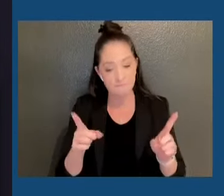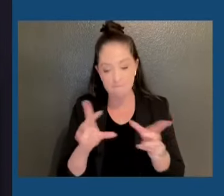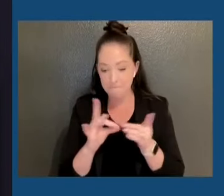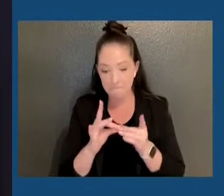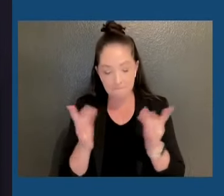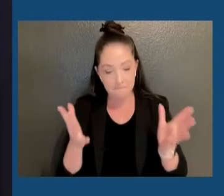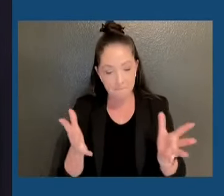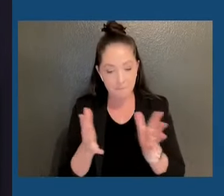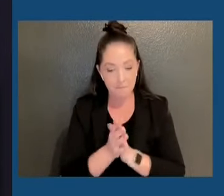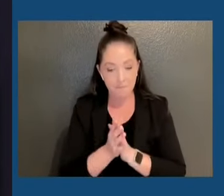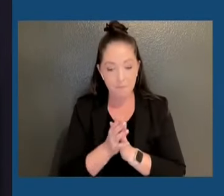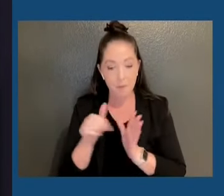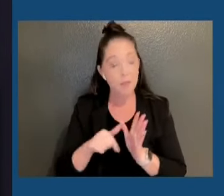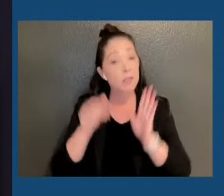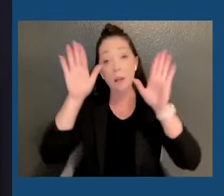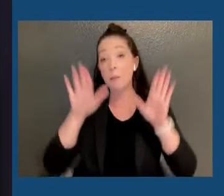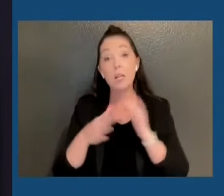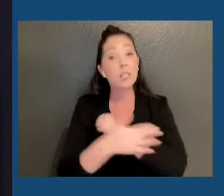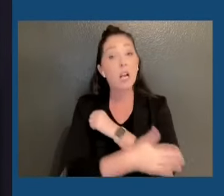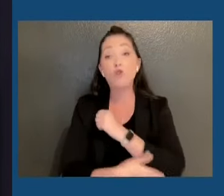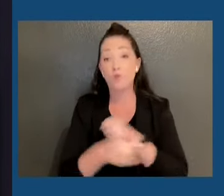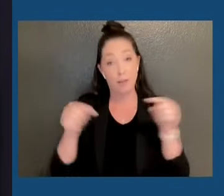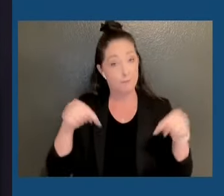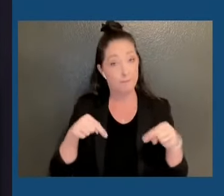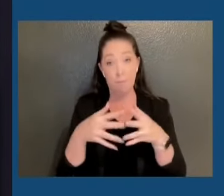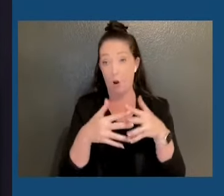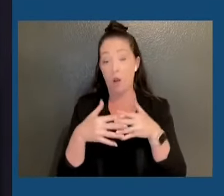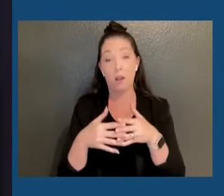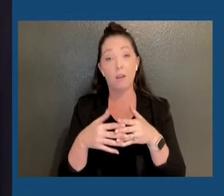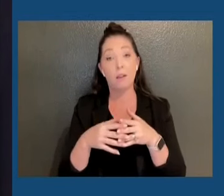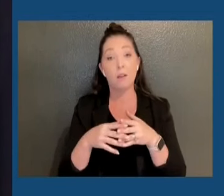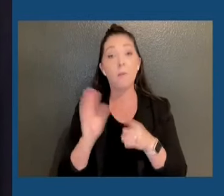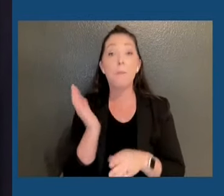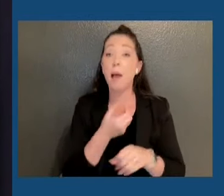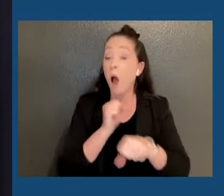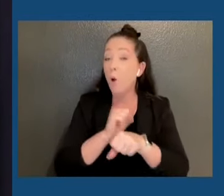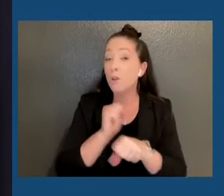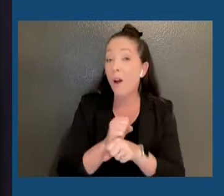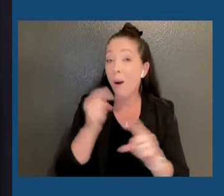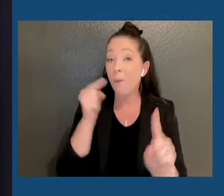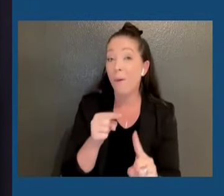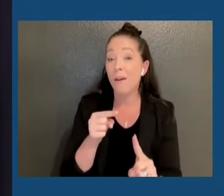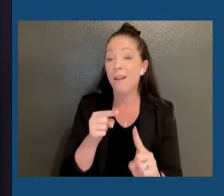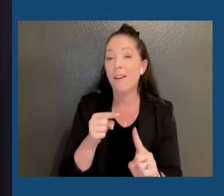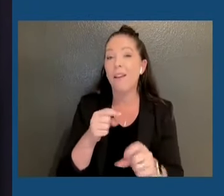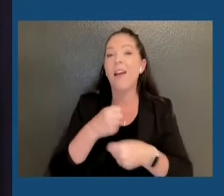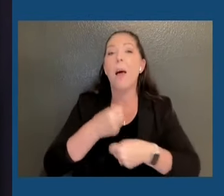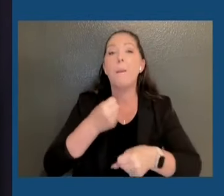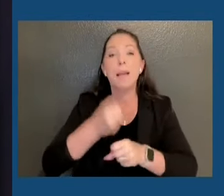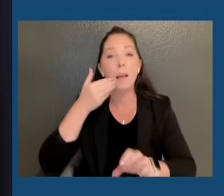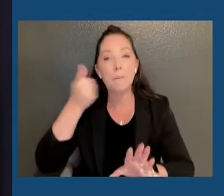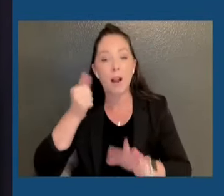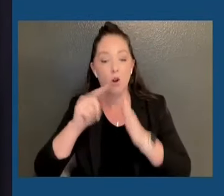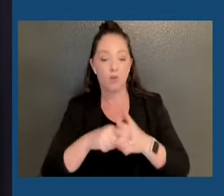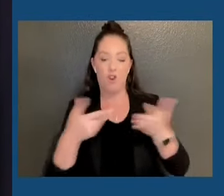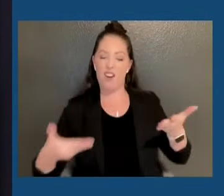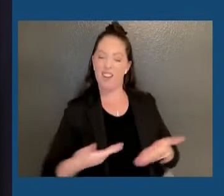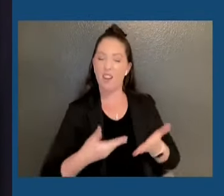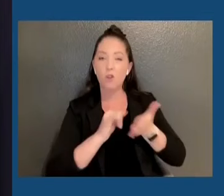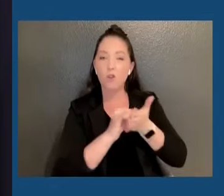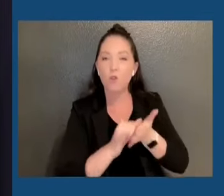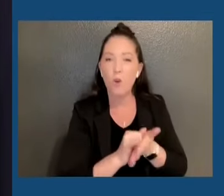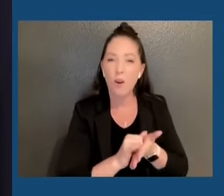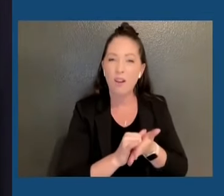This is a great country, but our job is to make it even better. And we start here in a place like New York that has always,